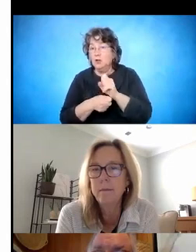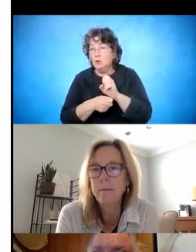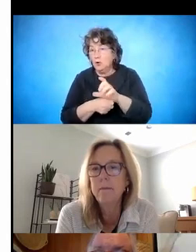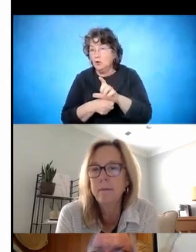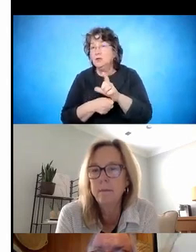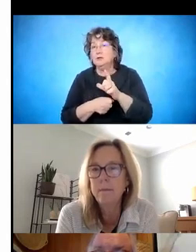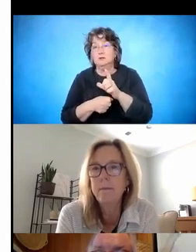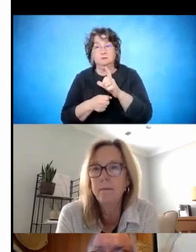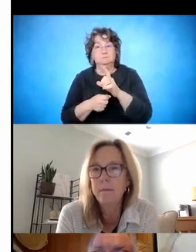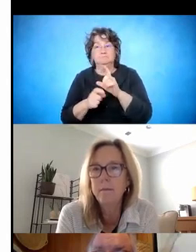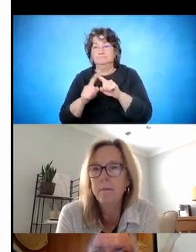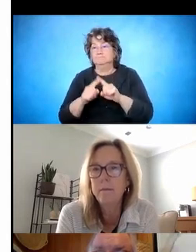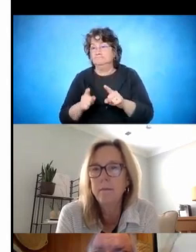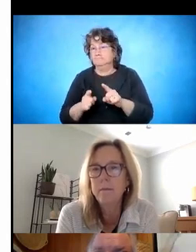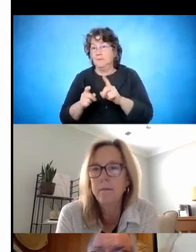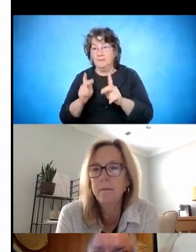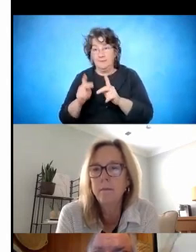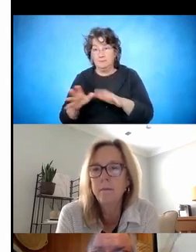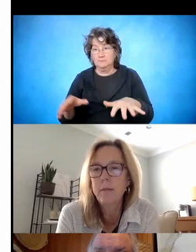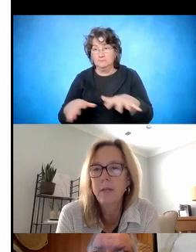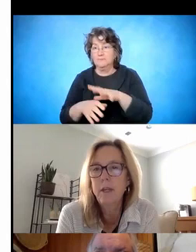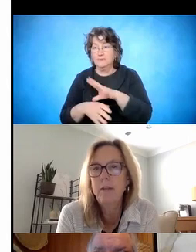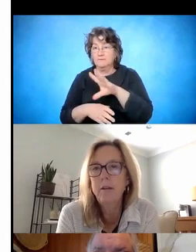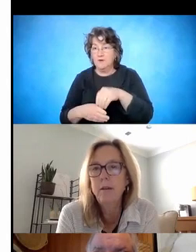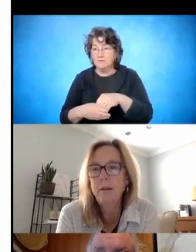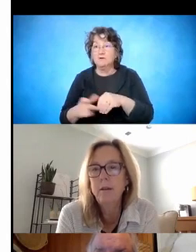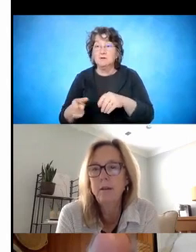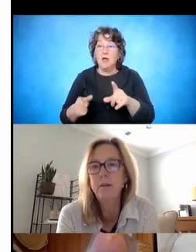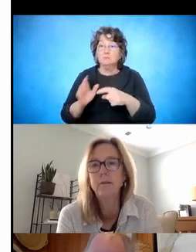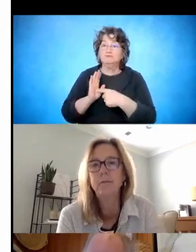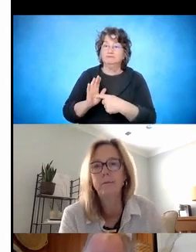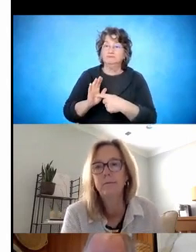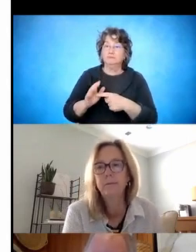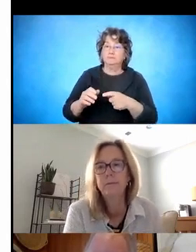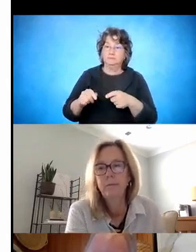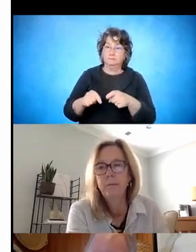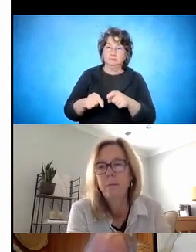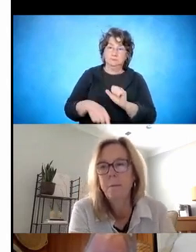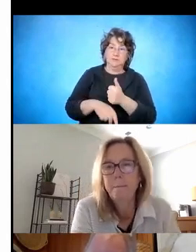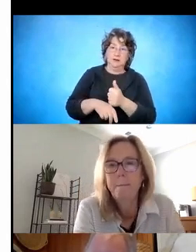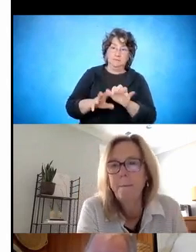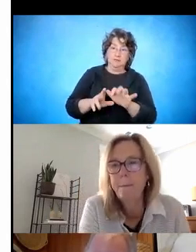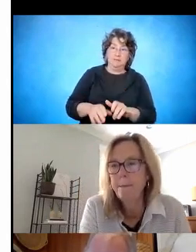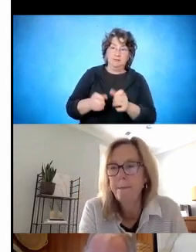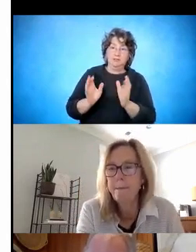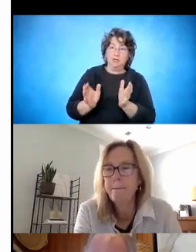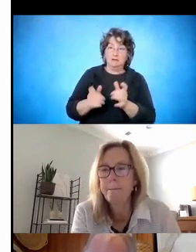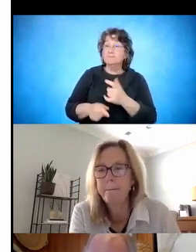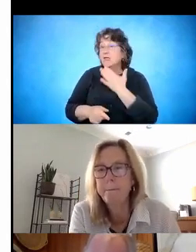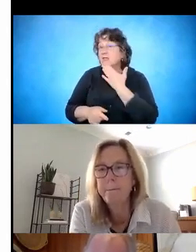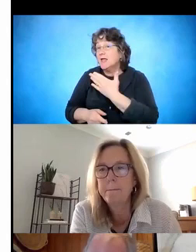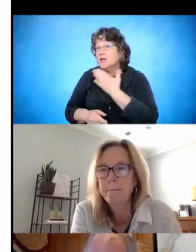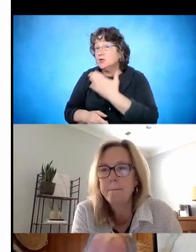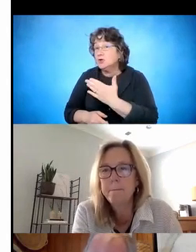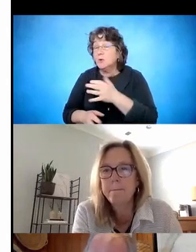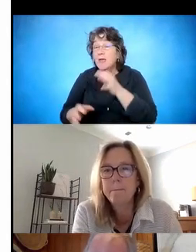I'll share that within the chat. Great. Thank you for doing that. And if there's other states that are on, if